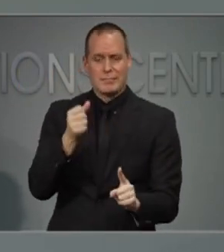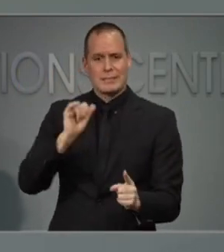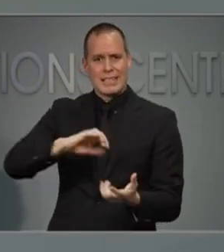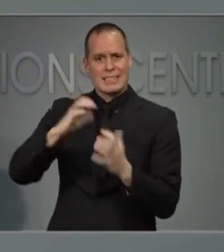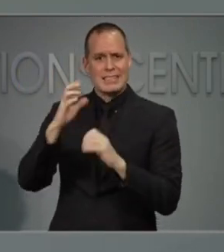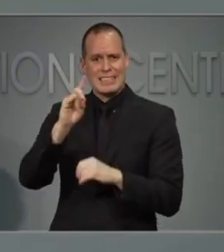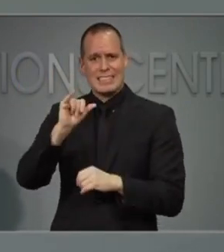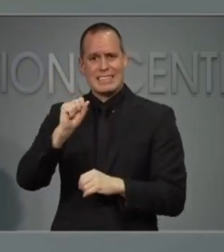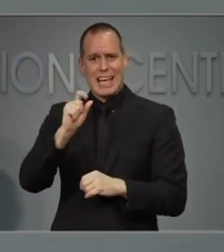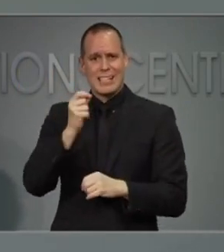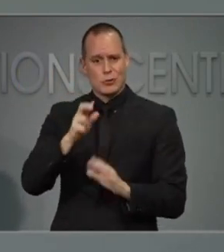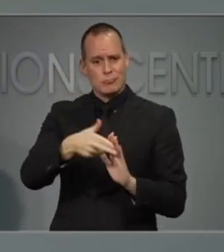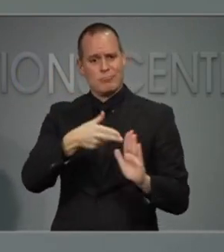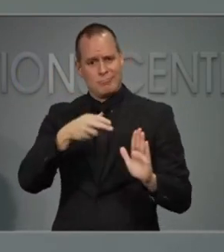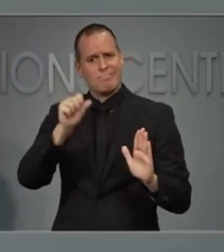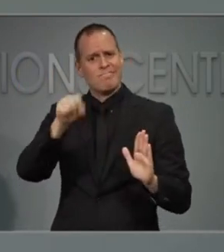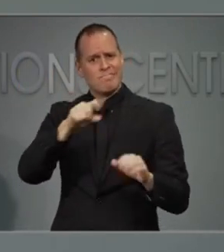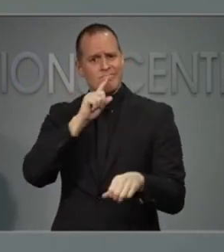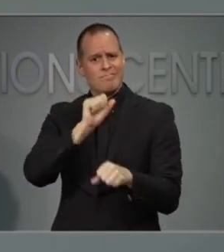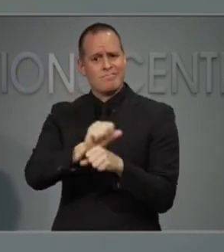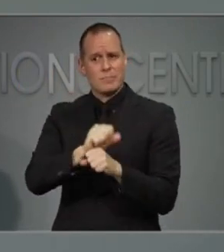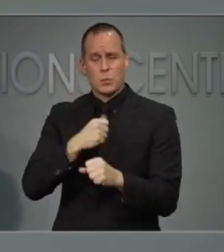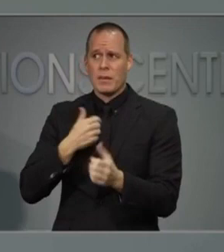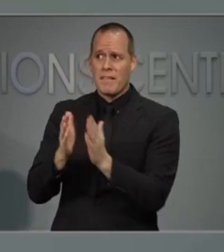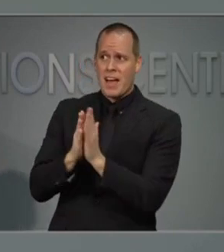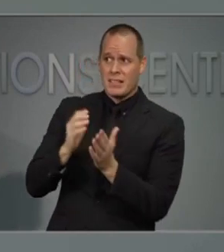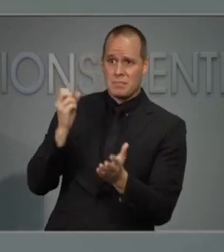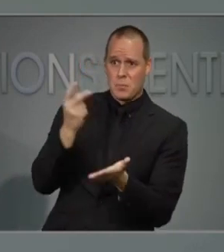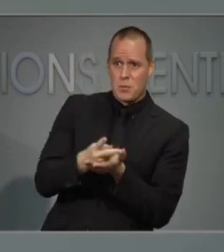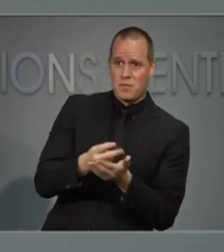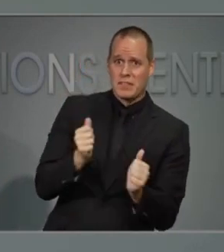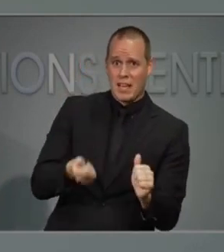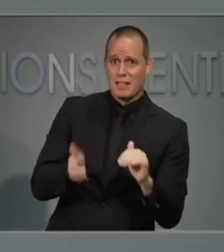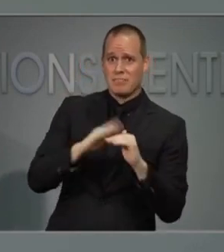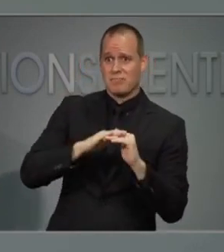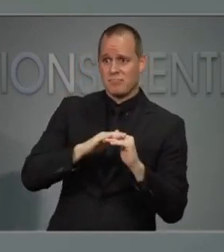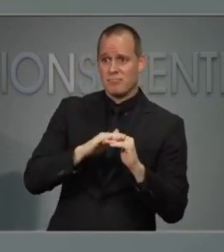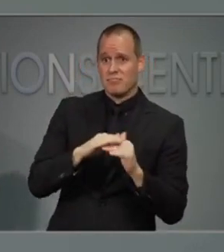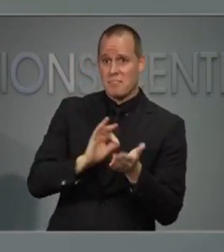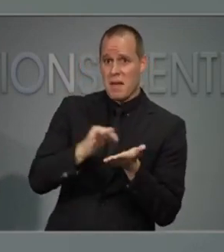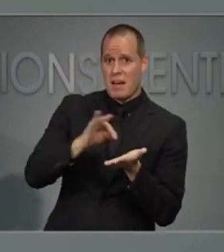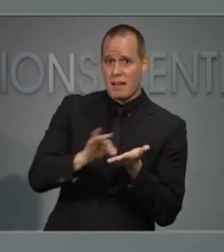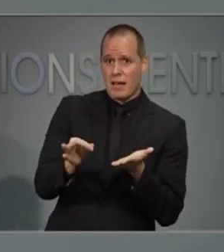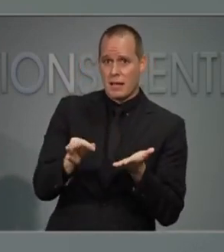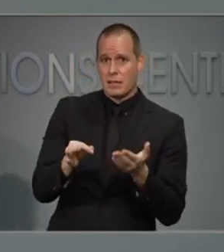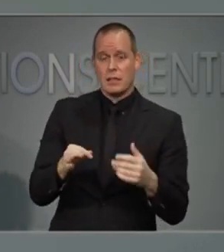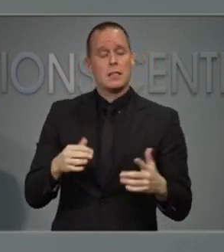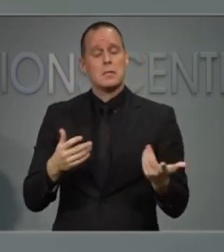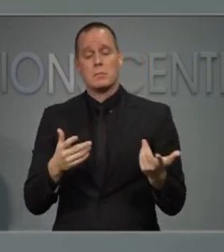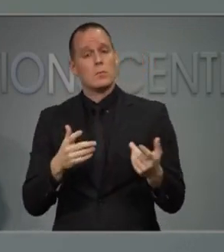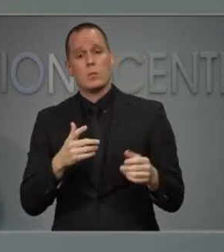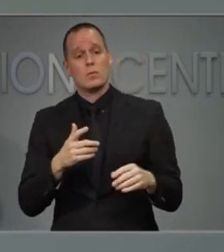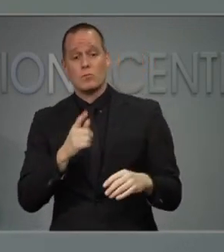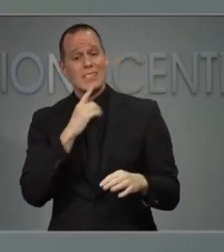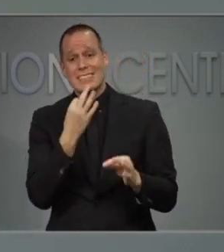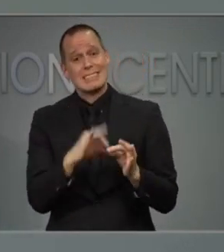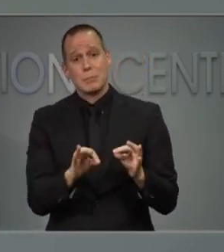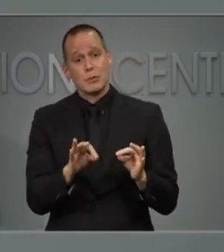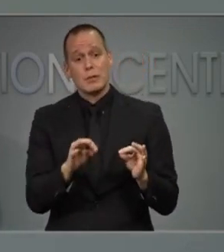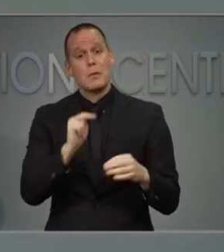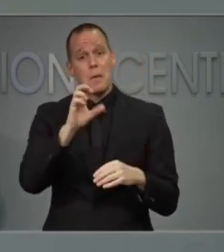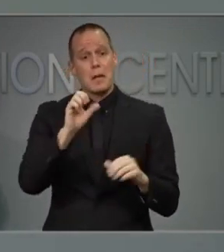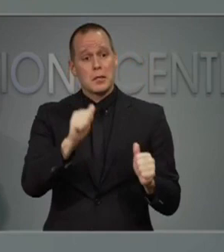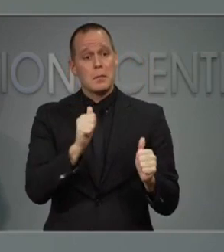While it would be more fiscally prudent for the state to just expand Medicaid, in its absence, we are asking for the federal